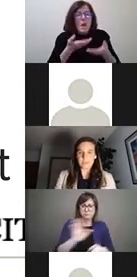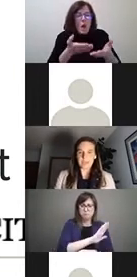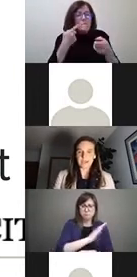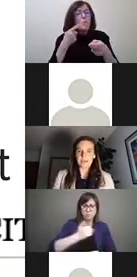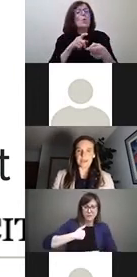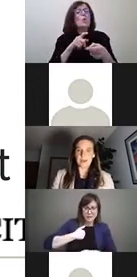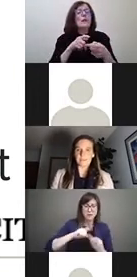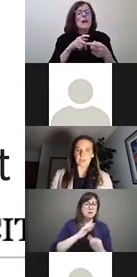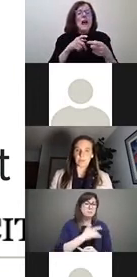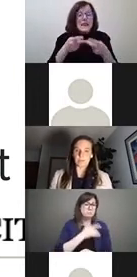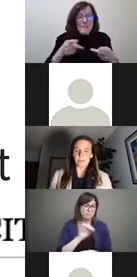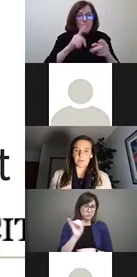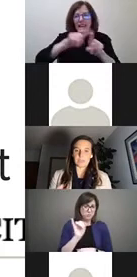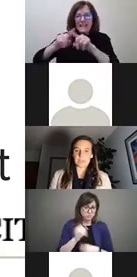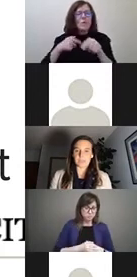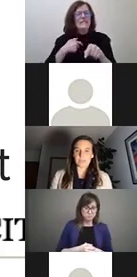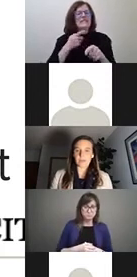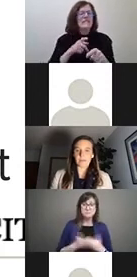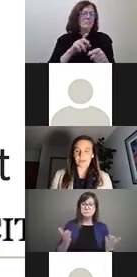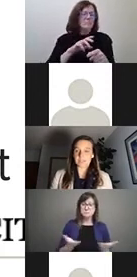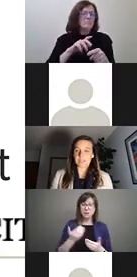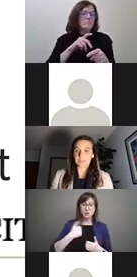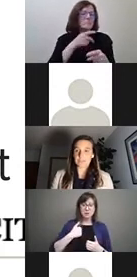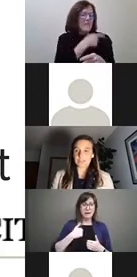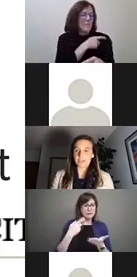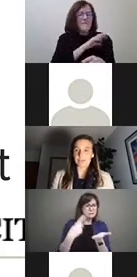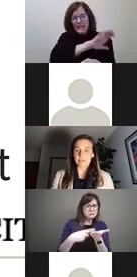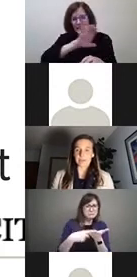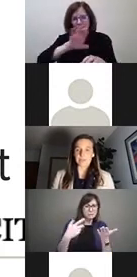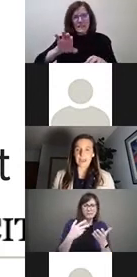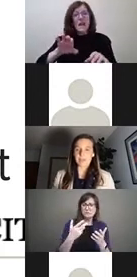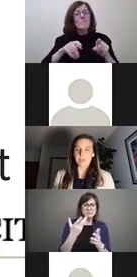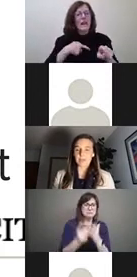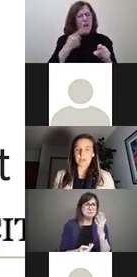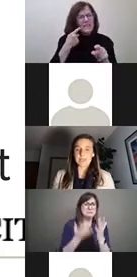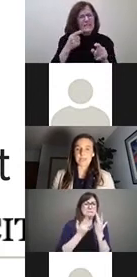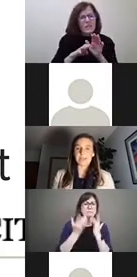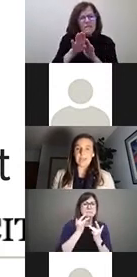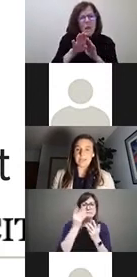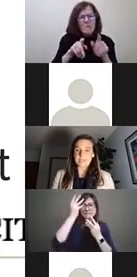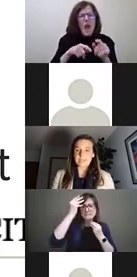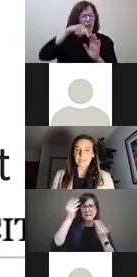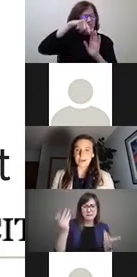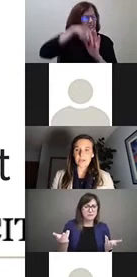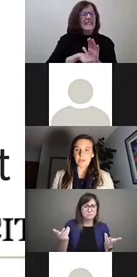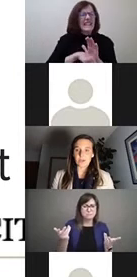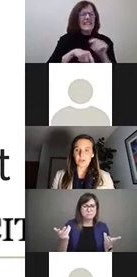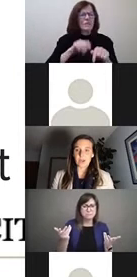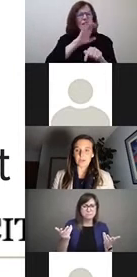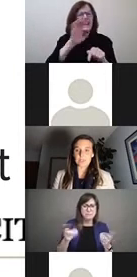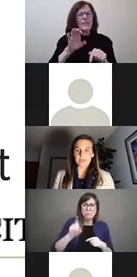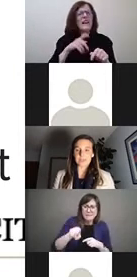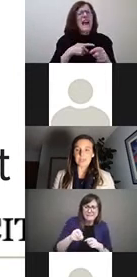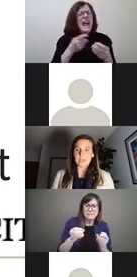In Canada, you know, we've discussed a lot about a data deficit in terms of having the data necessary to